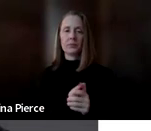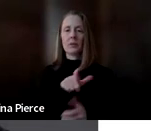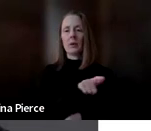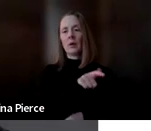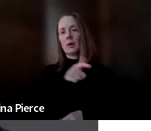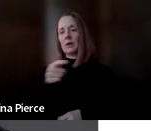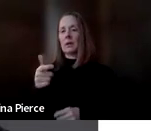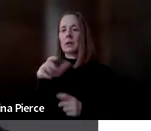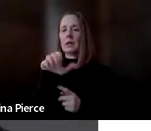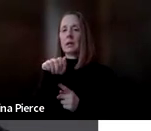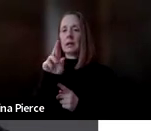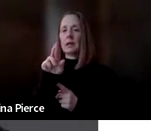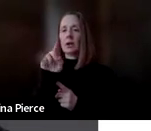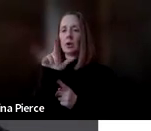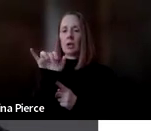Carolyn, to introduce herself.